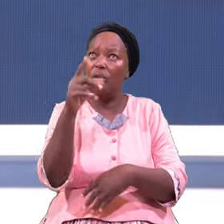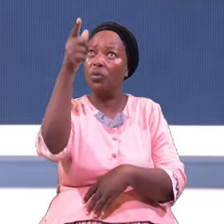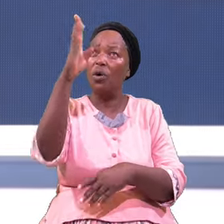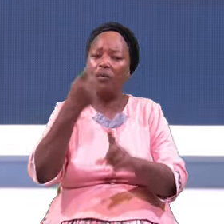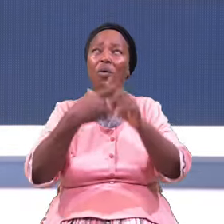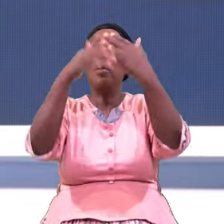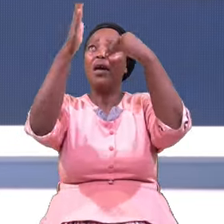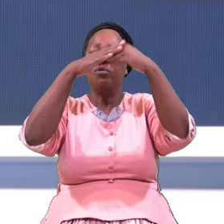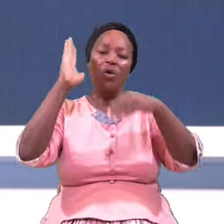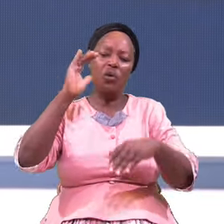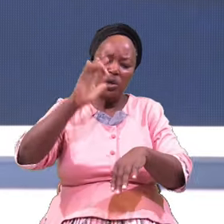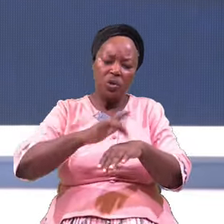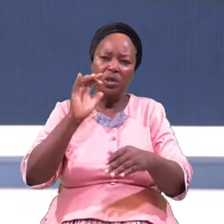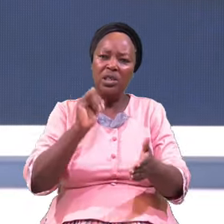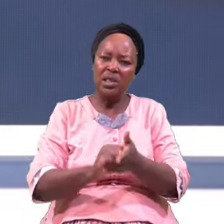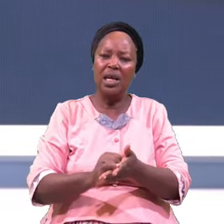Touch That Patch